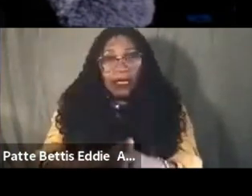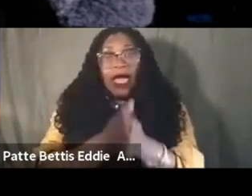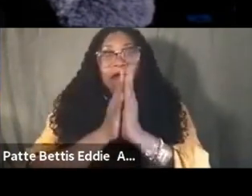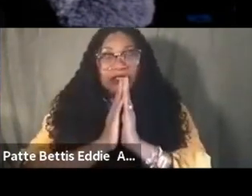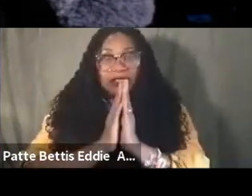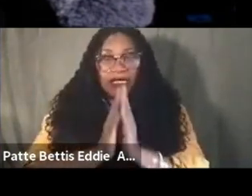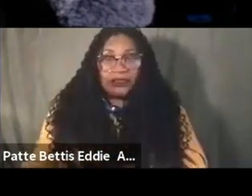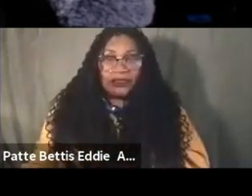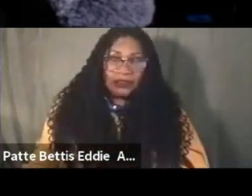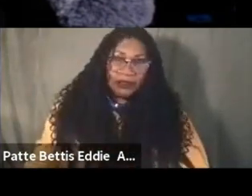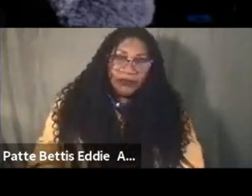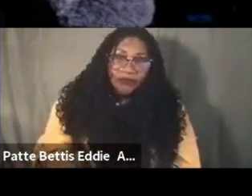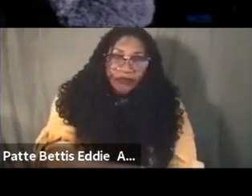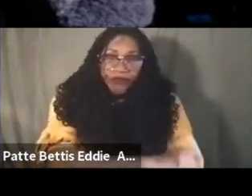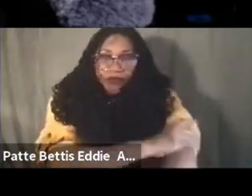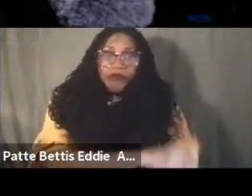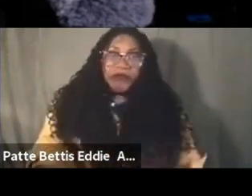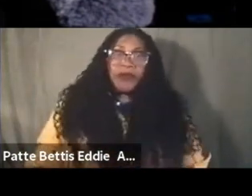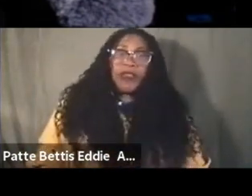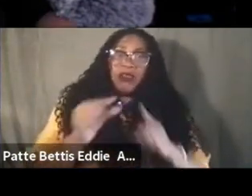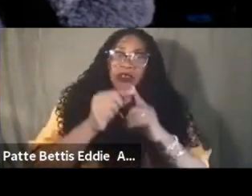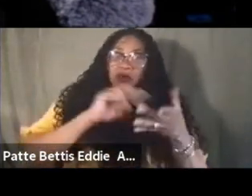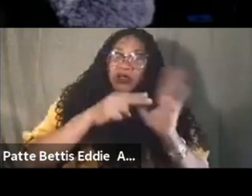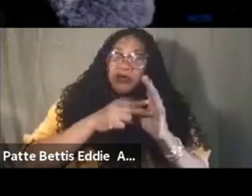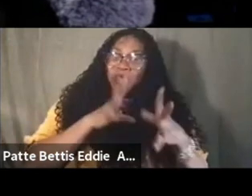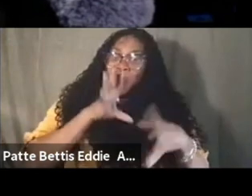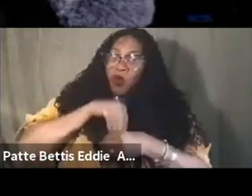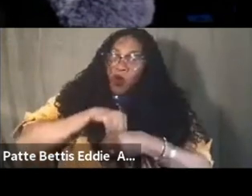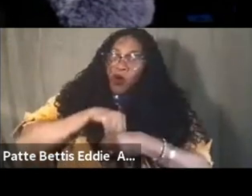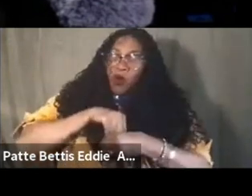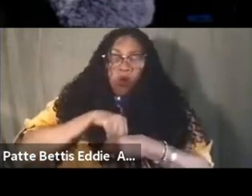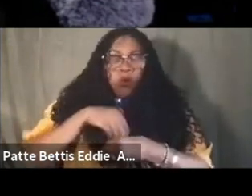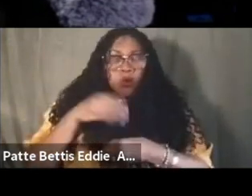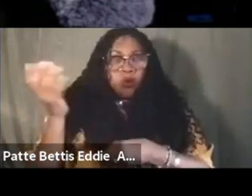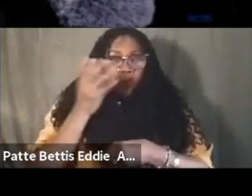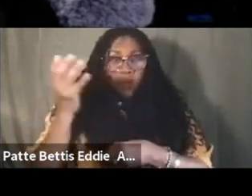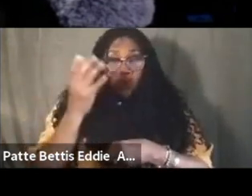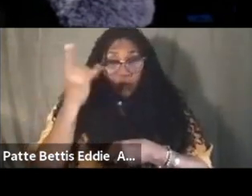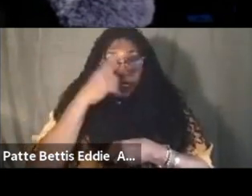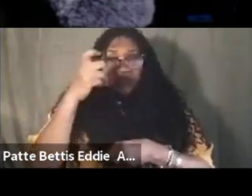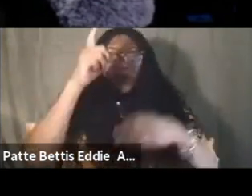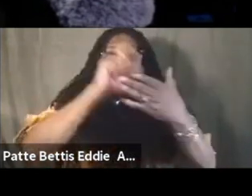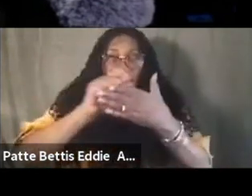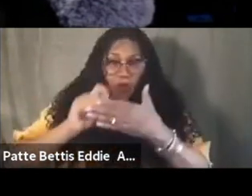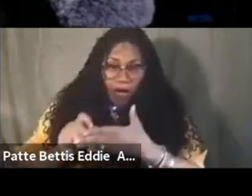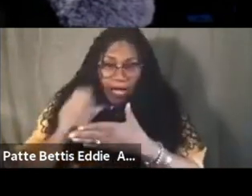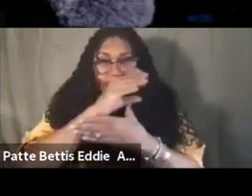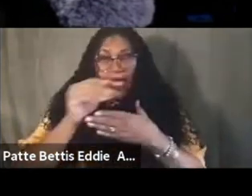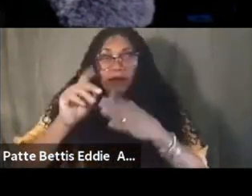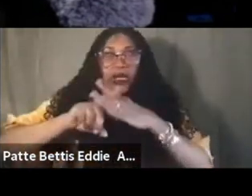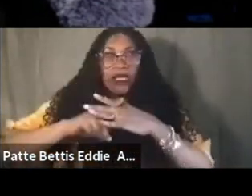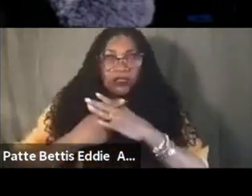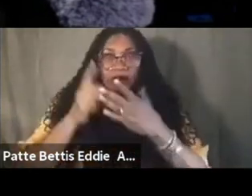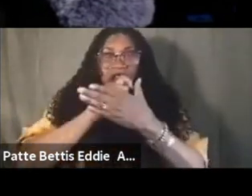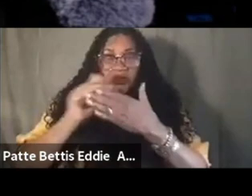these words mean a lot to me because when i do write and when i did start to write it